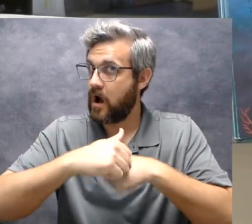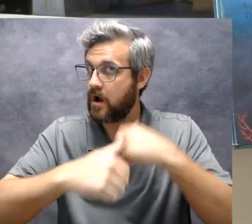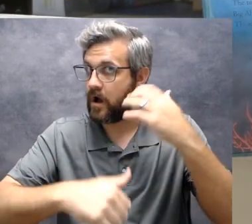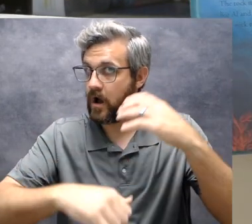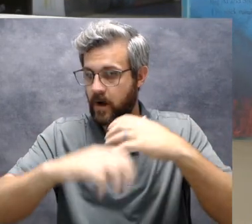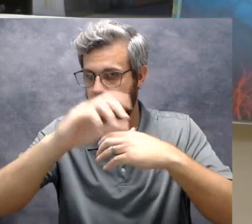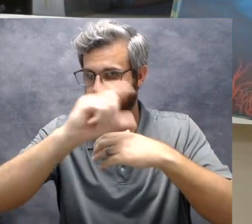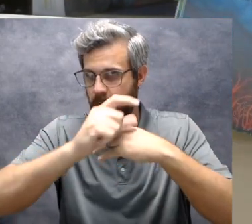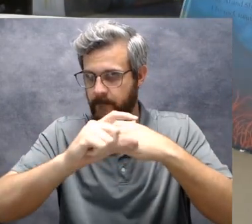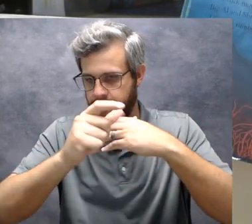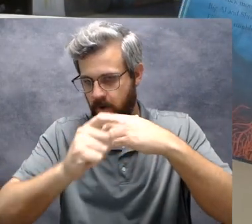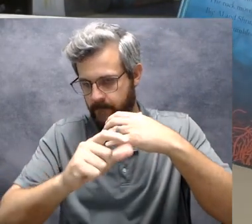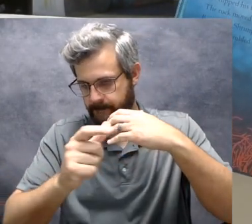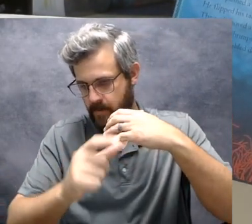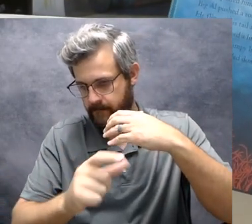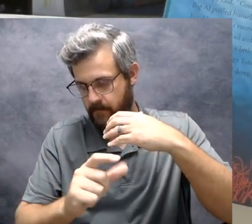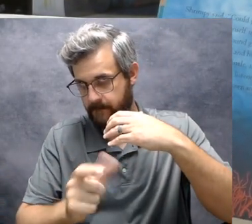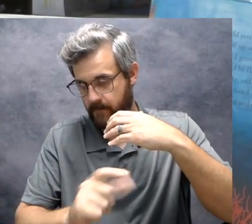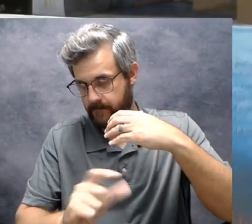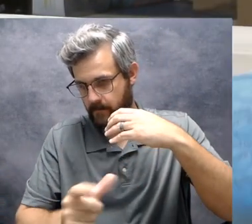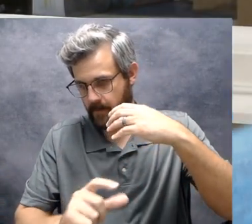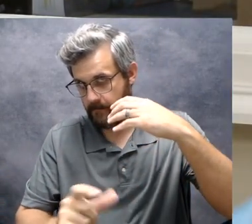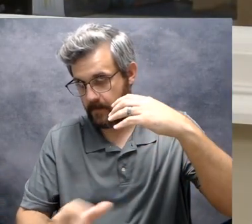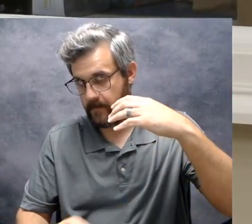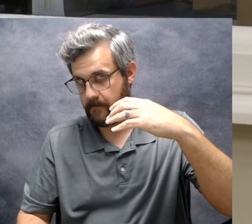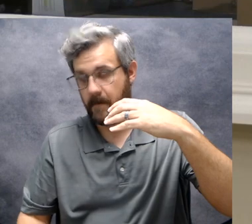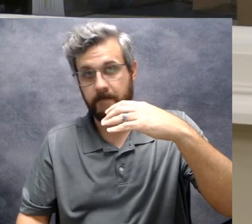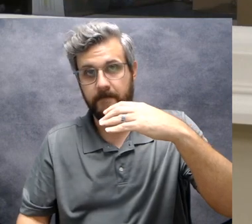down, down, down.